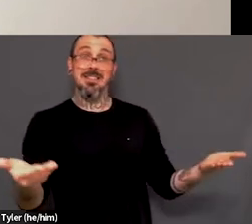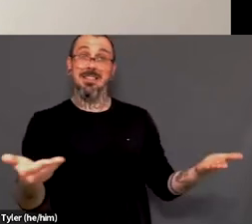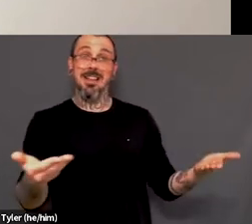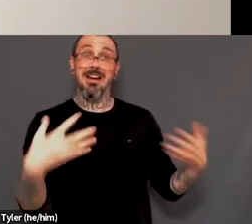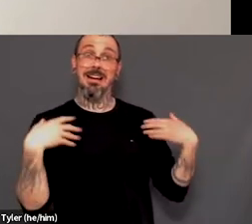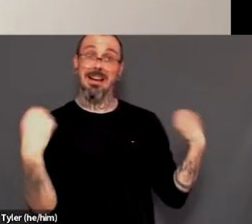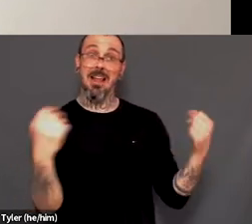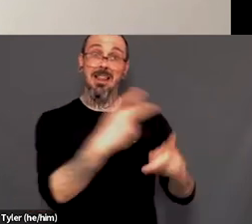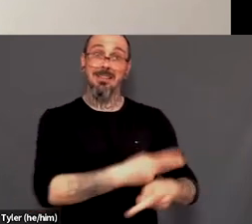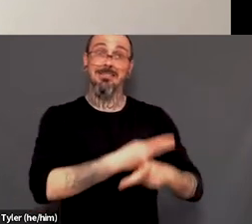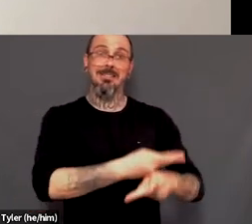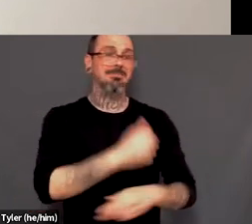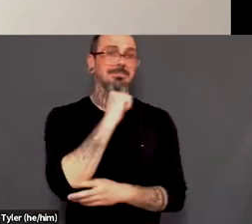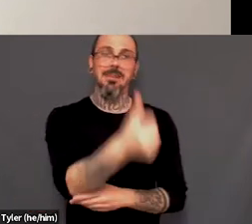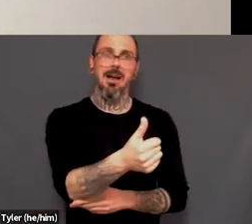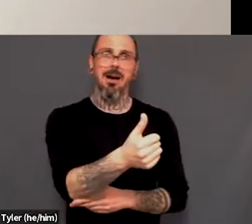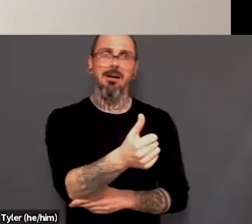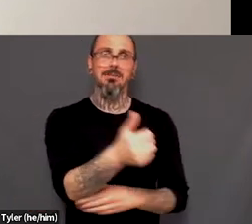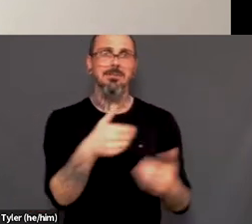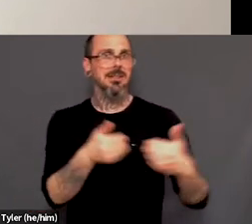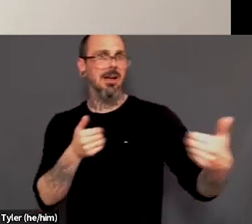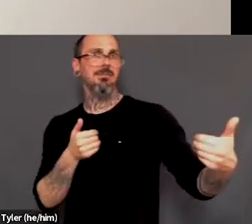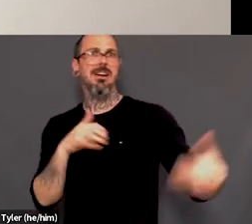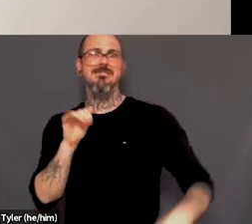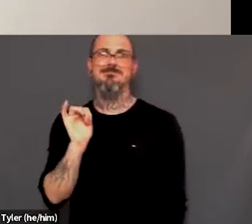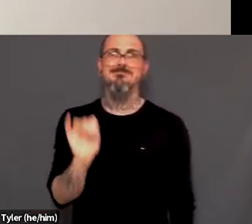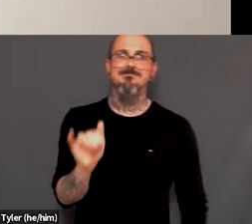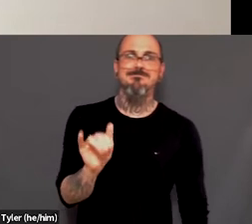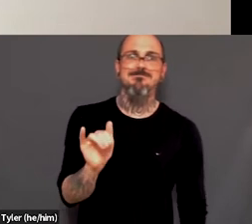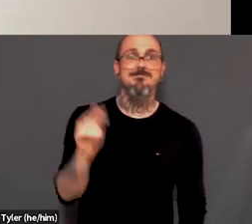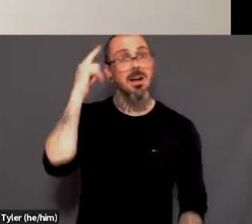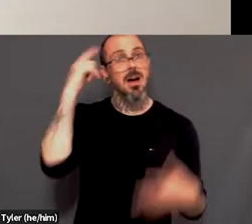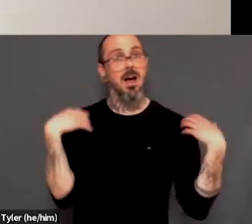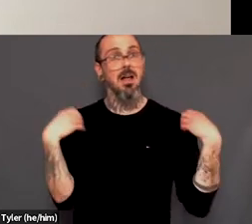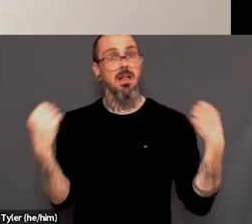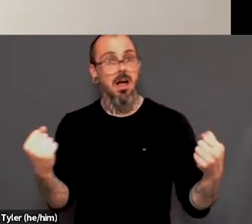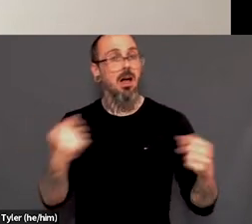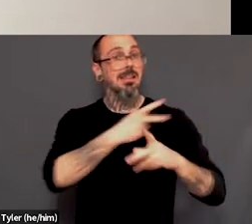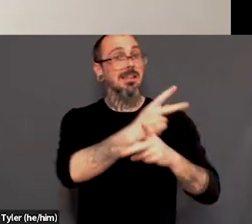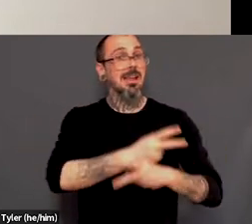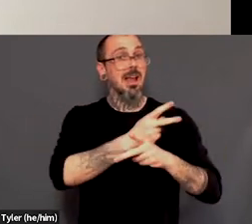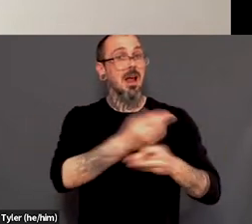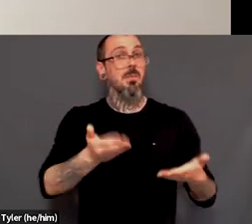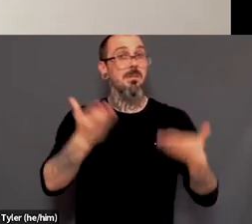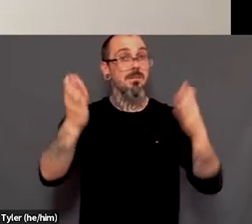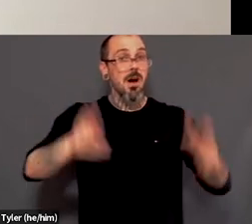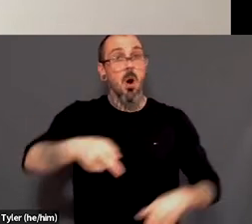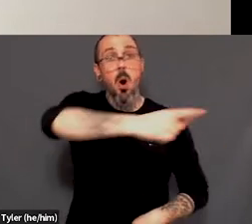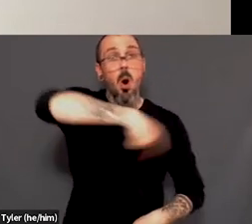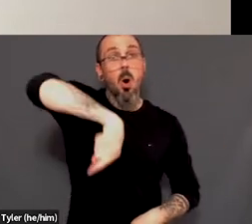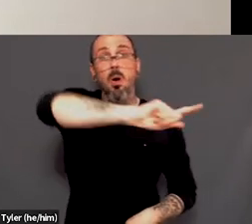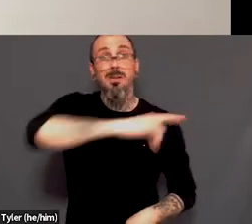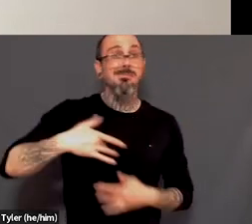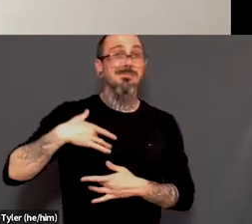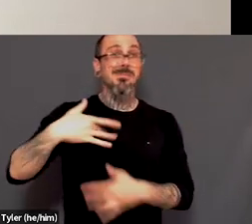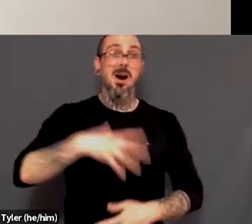if, if, you know, our healthcare providers, our mental healthcare providers don't reflect the diversity of the people that they're